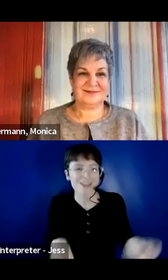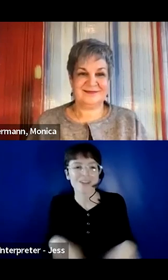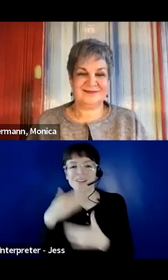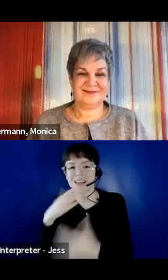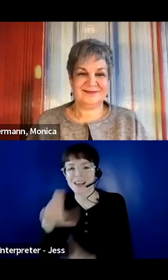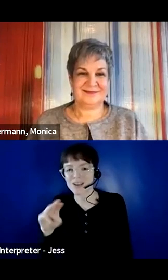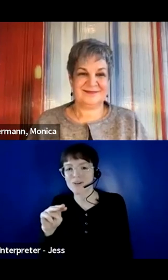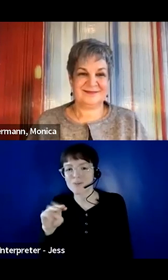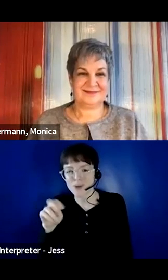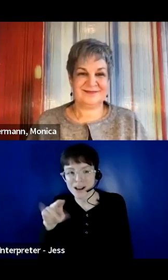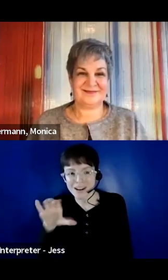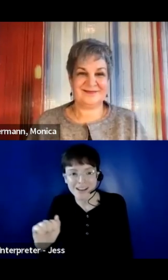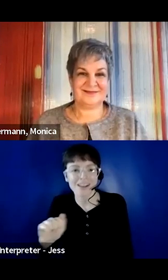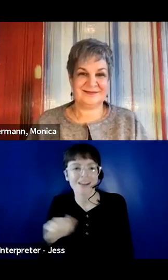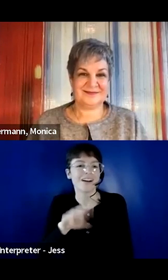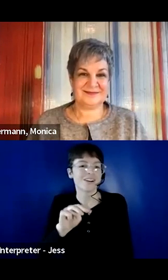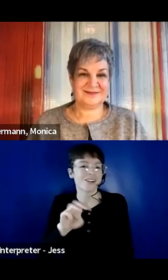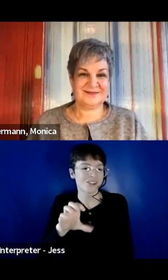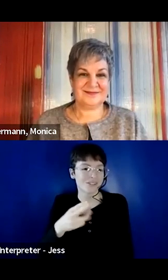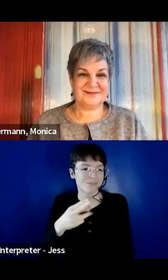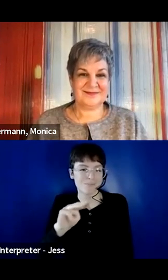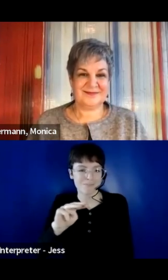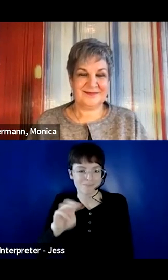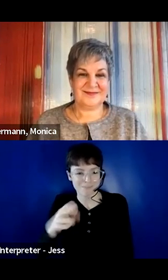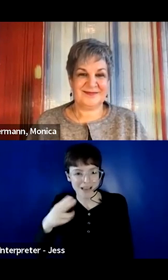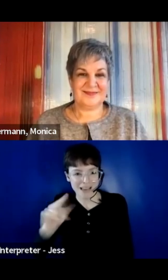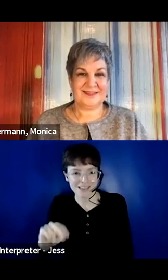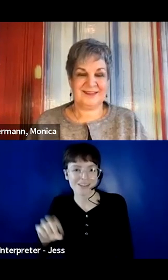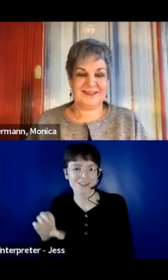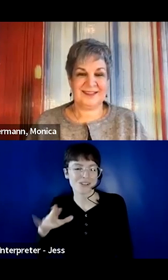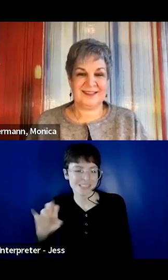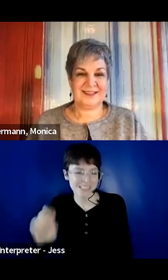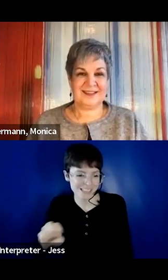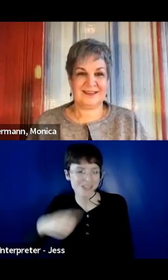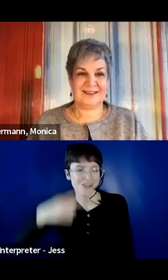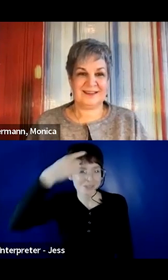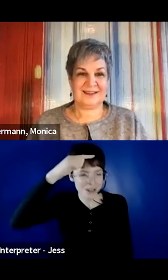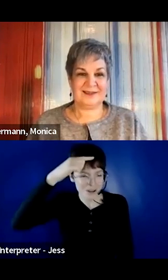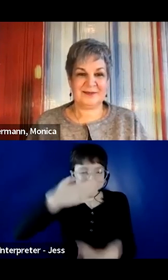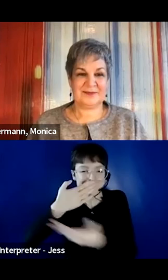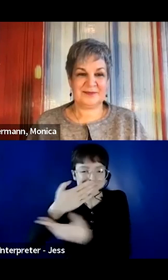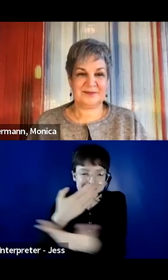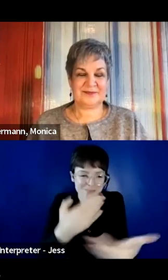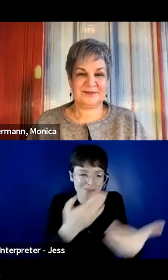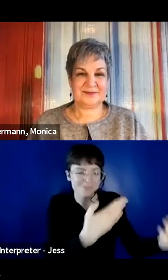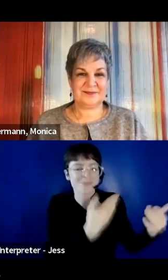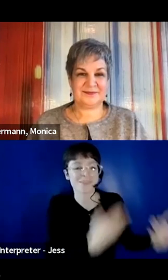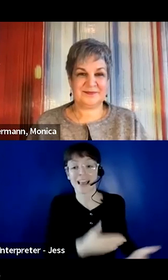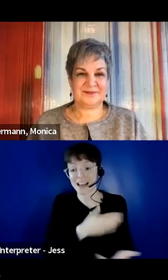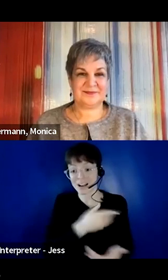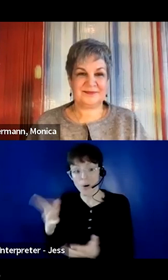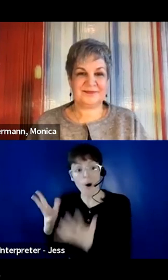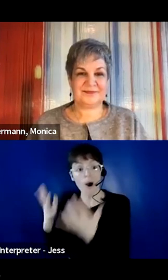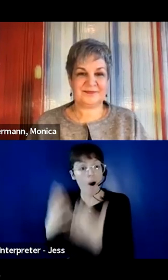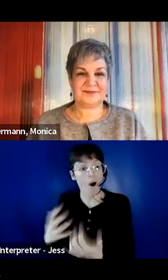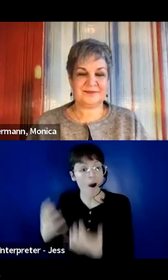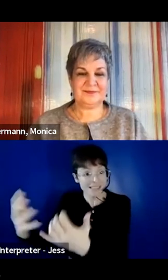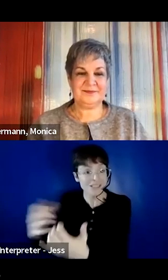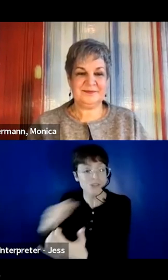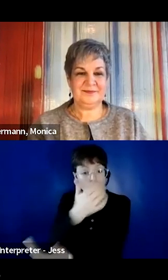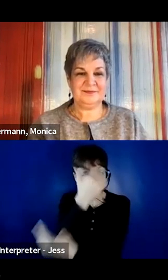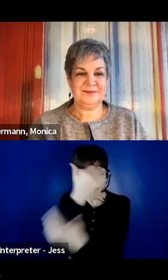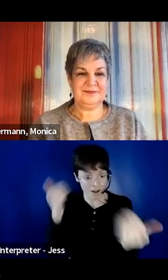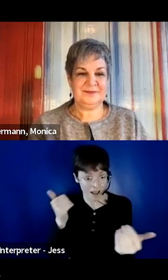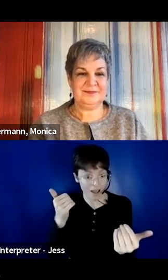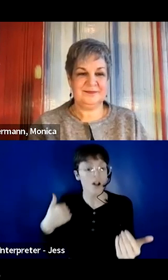Wassam for taking your time and energy out of today. And I want to remind you as the attendees that their recording will be sent